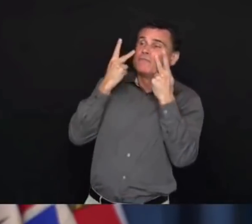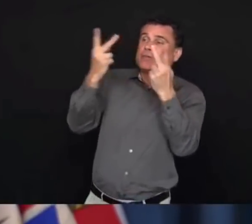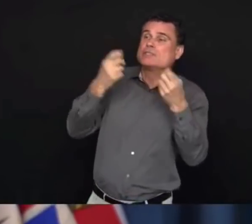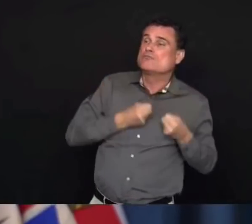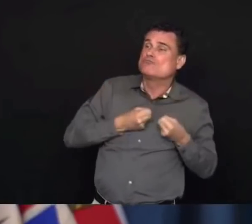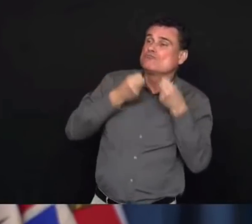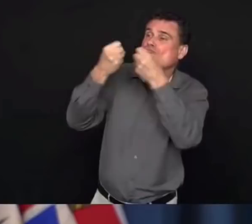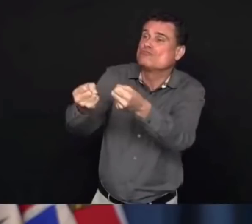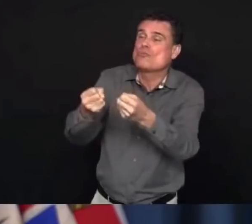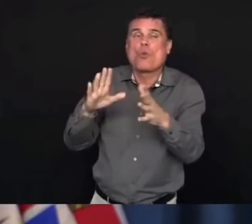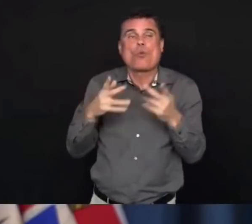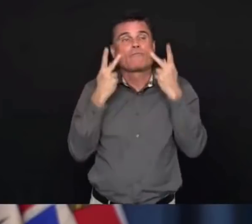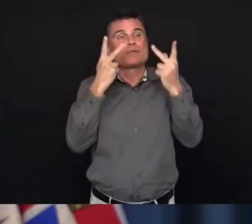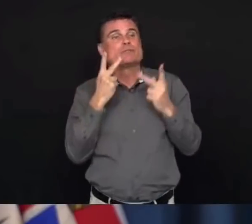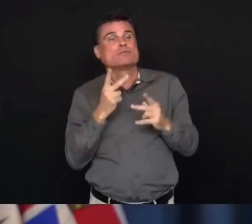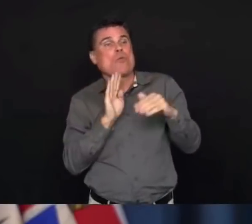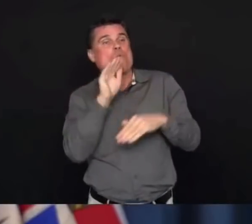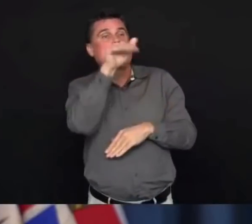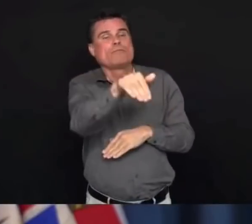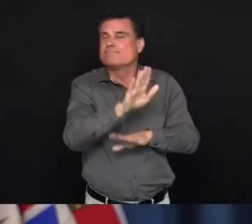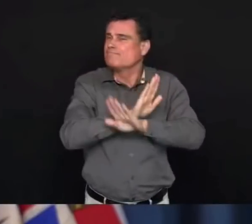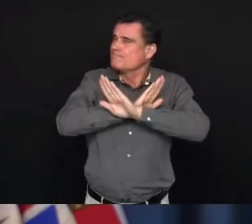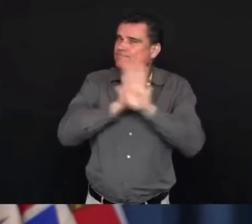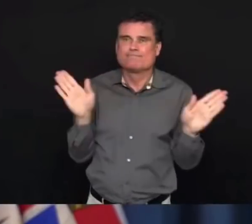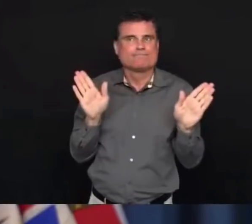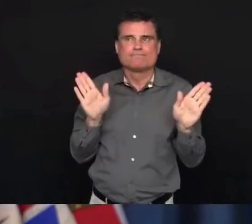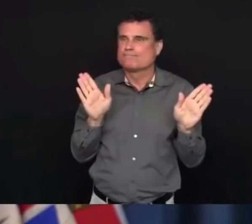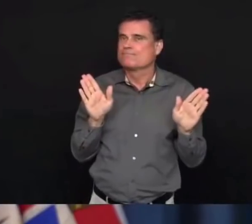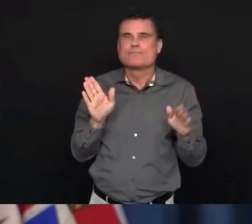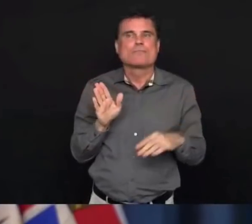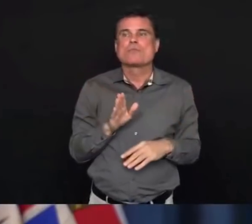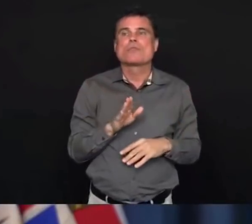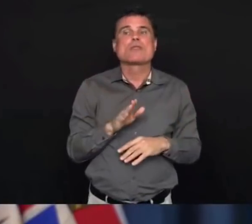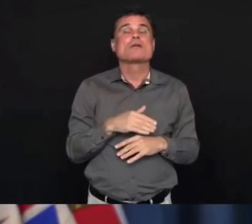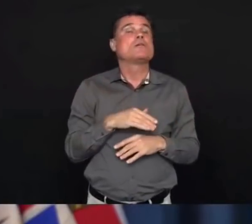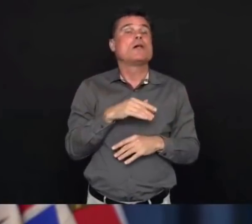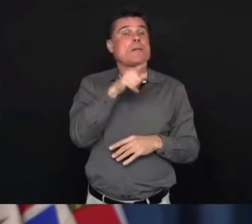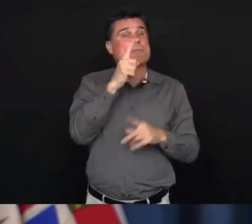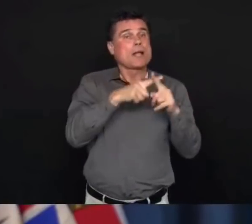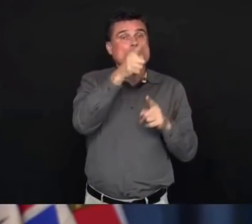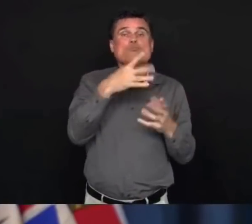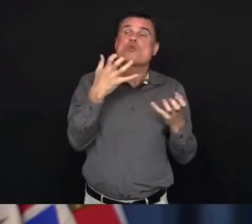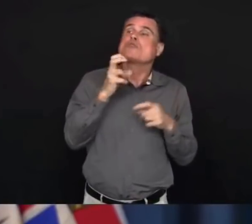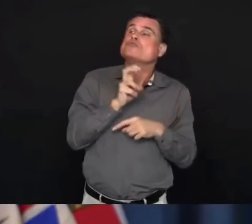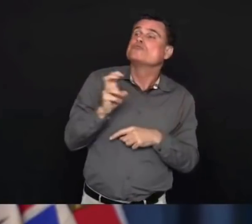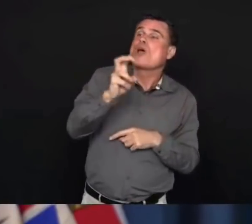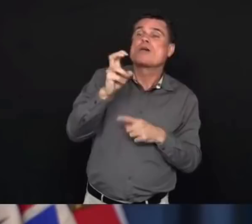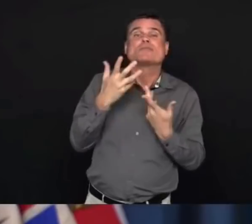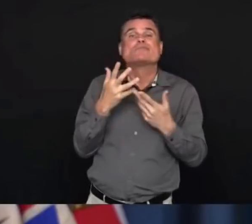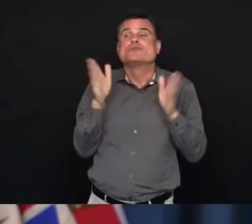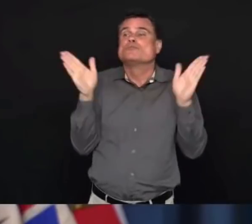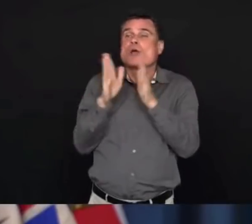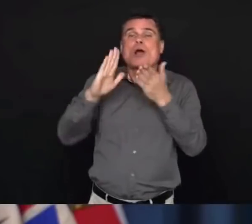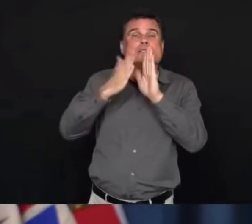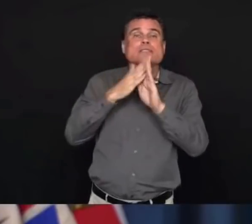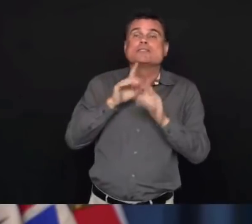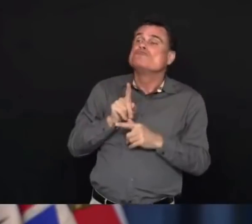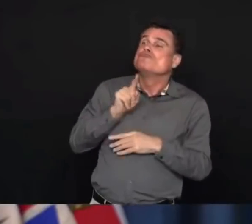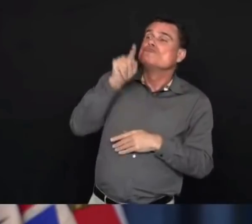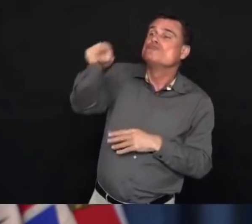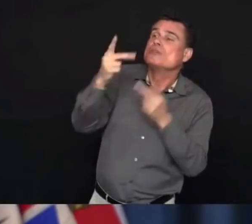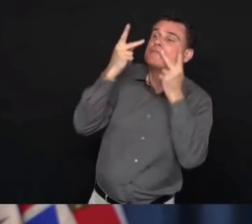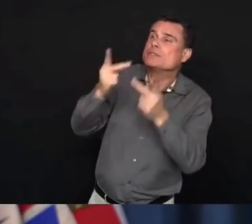that such a misstep could have on everything that we have done and everything that we have put together in the last couple of weeks